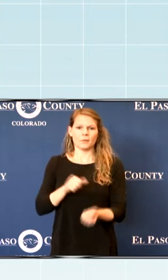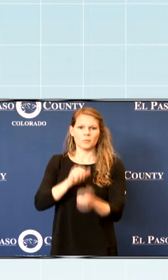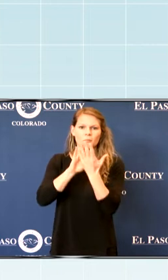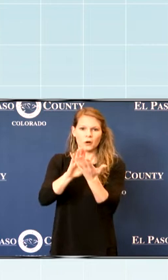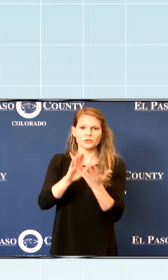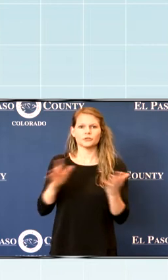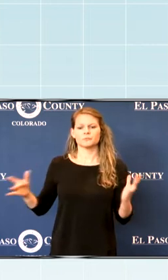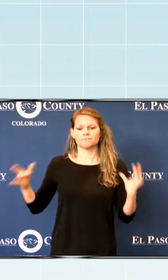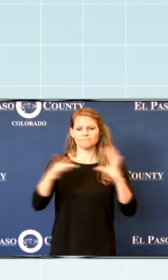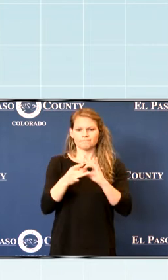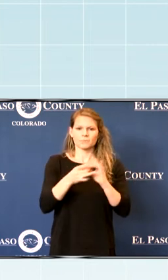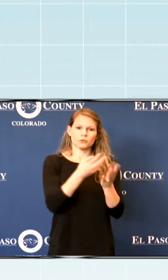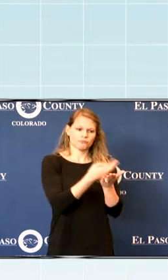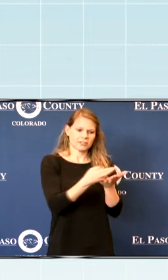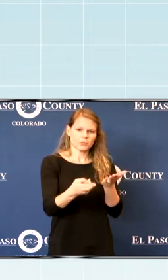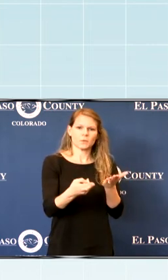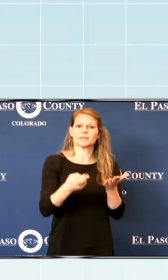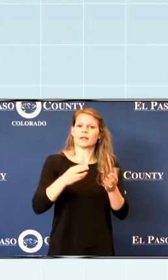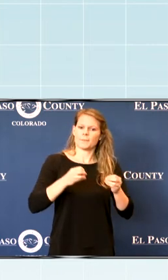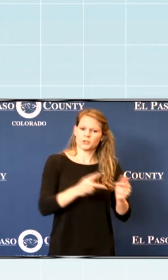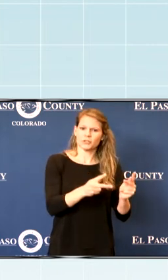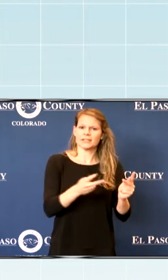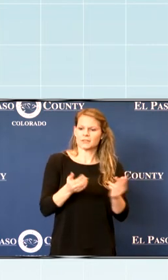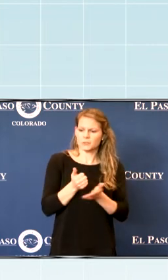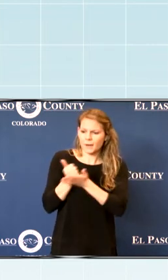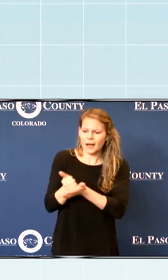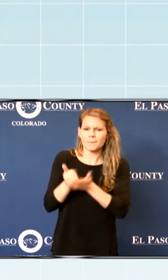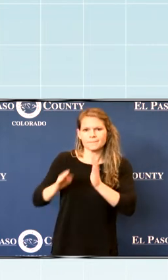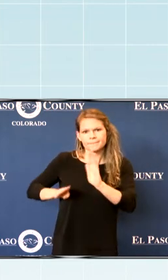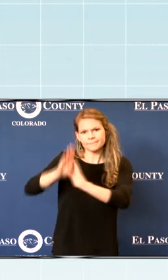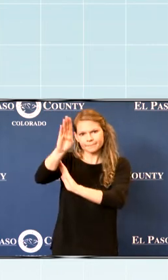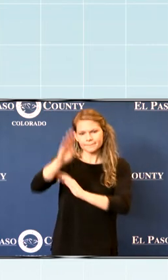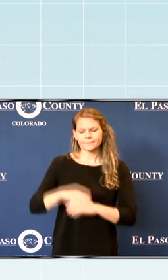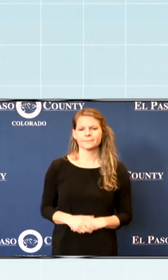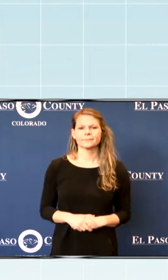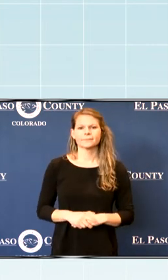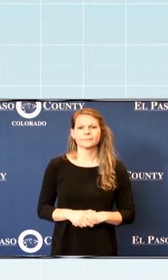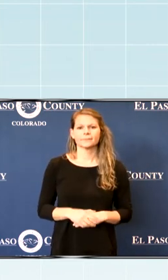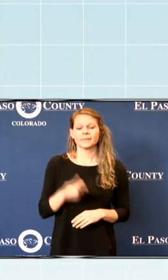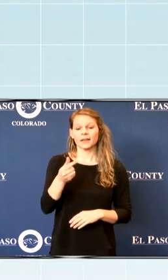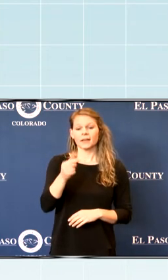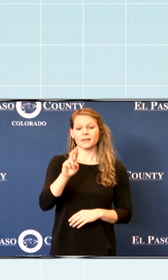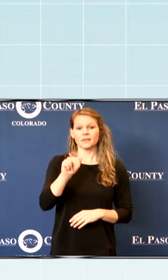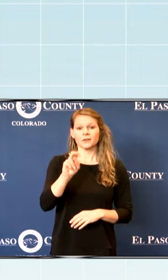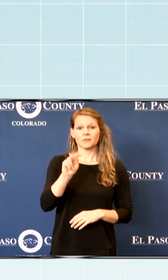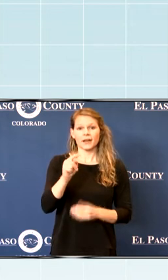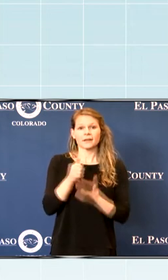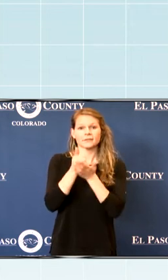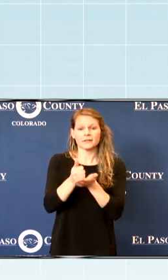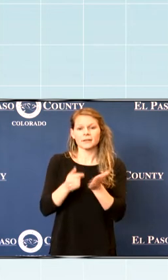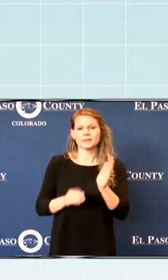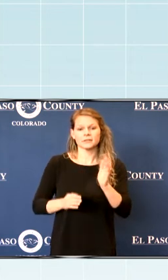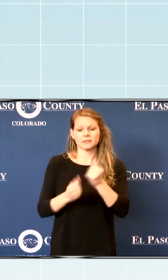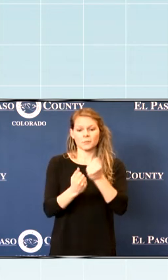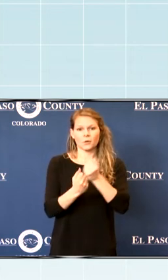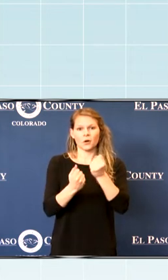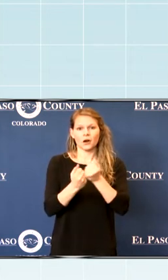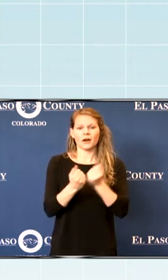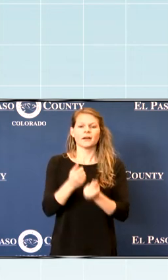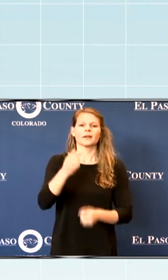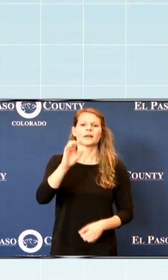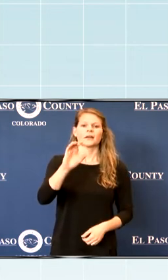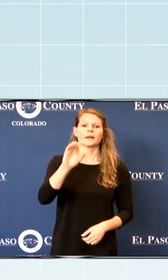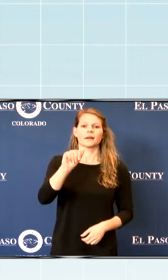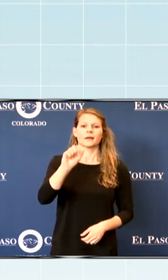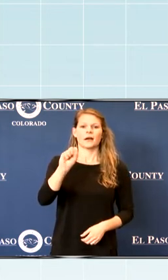with the resources and opportunities they need to thrive. The grant will also support the great work being done by CASA